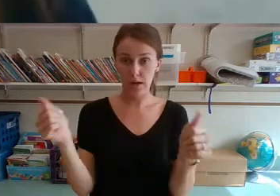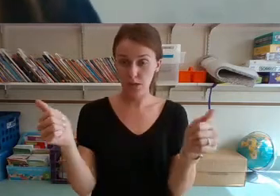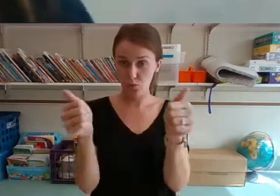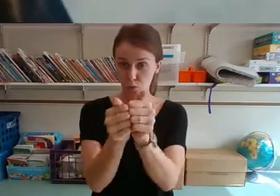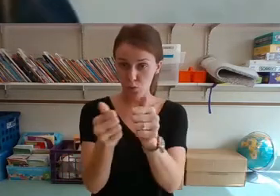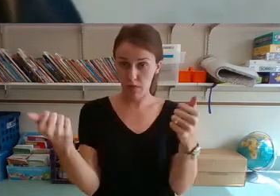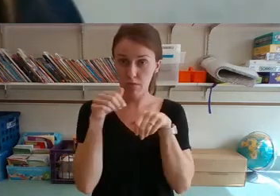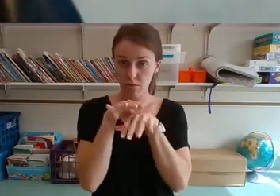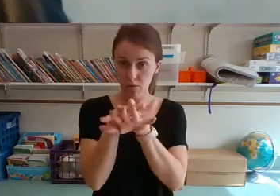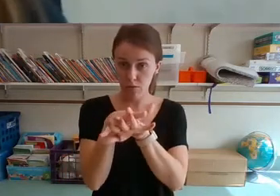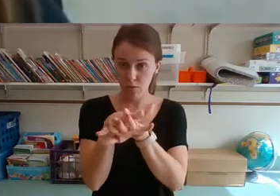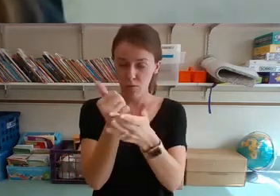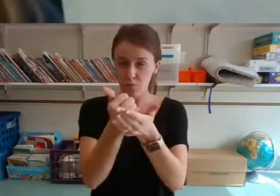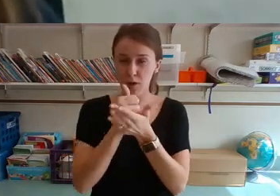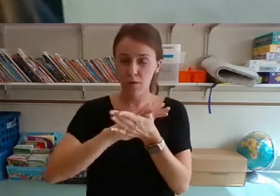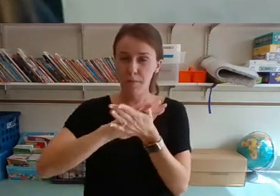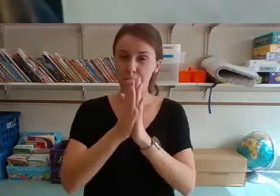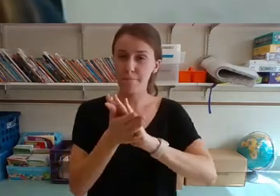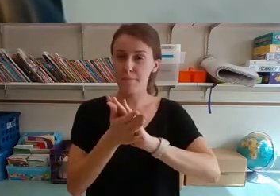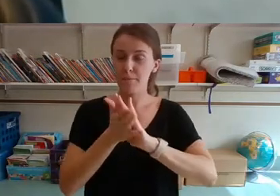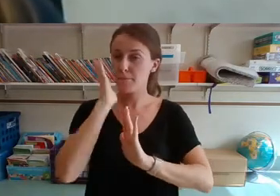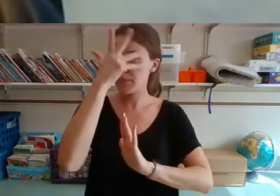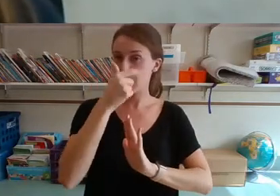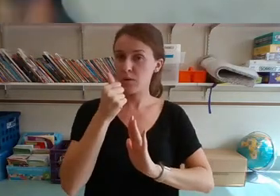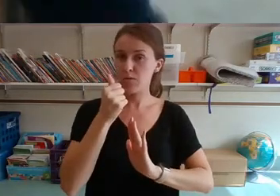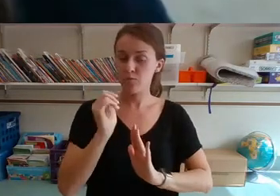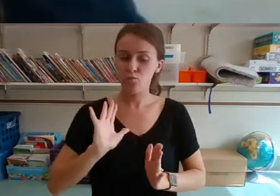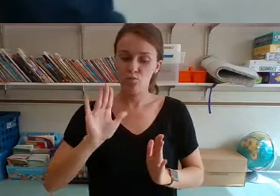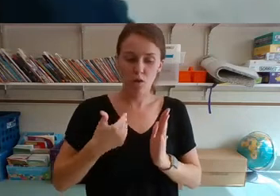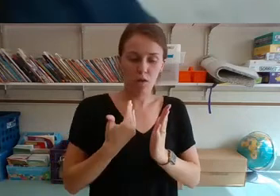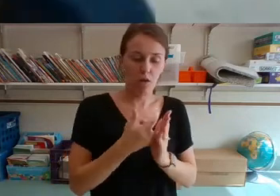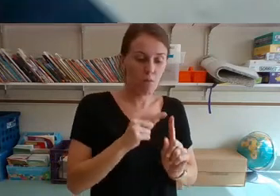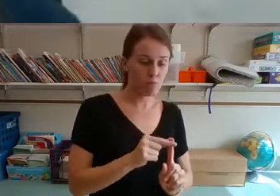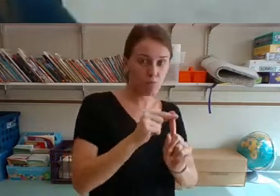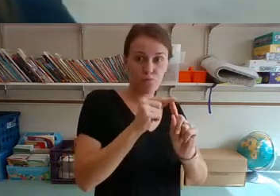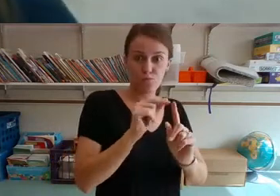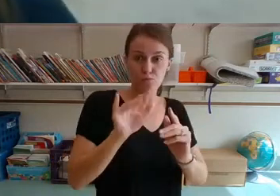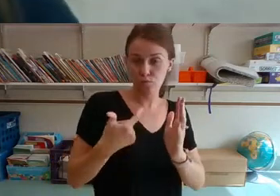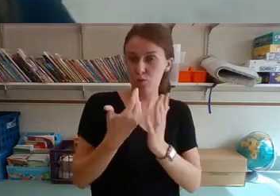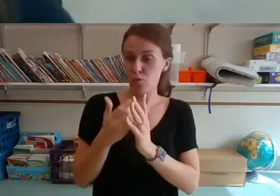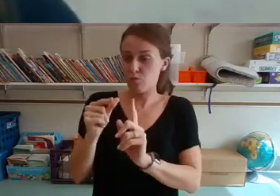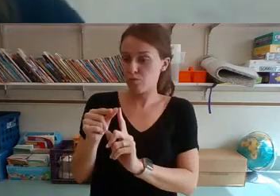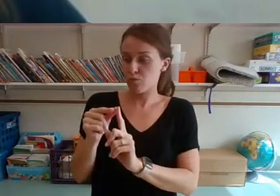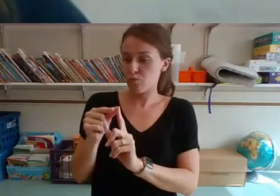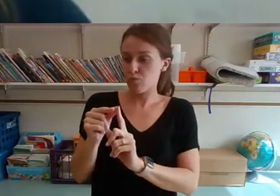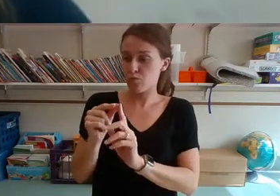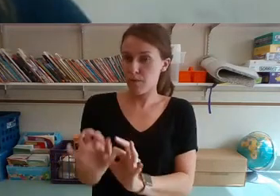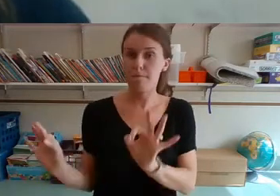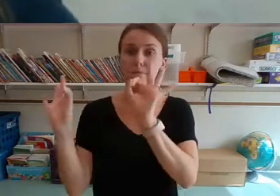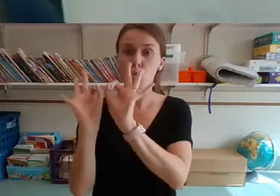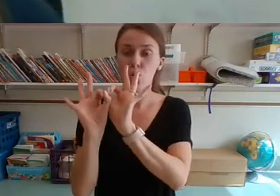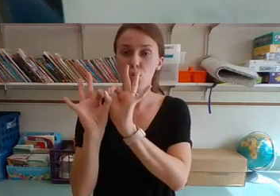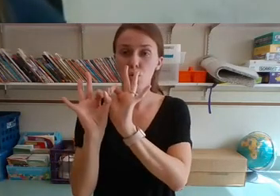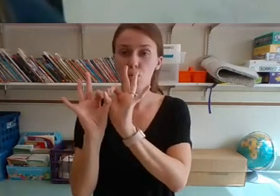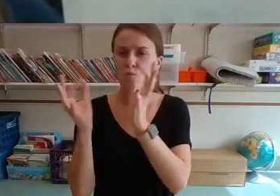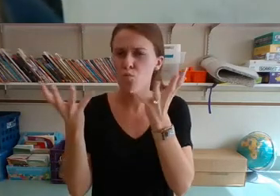and making things beautiful is amazing. We're all unique and we're all special. And it's important that we all